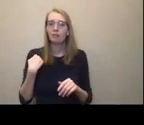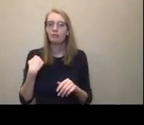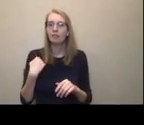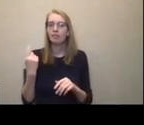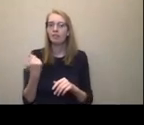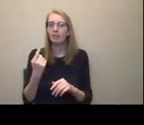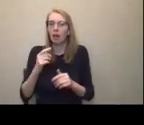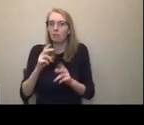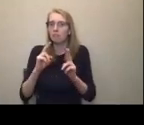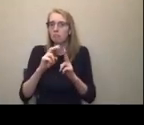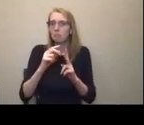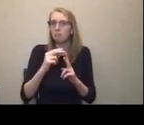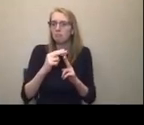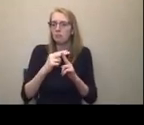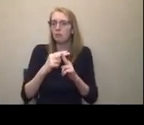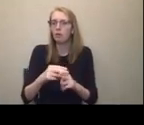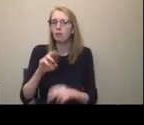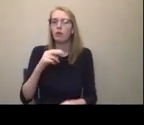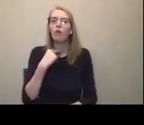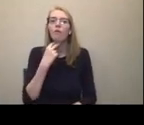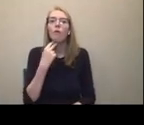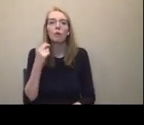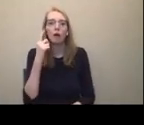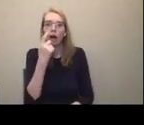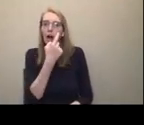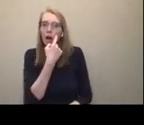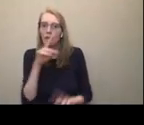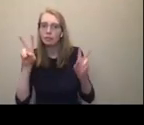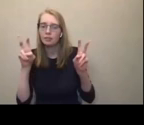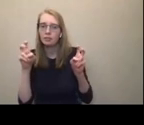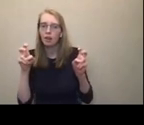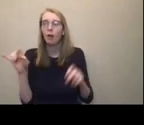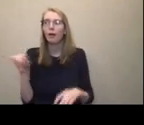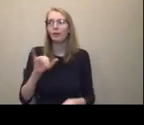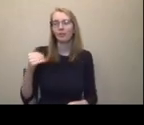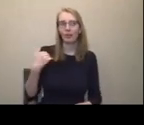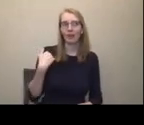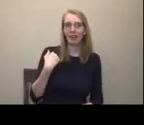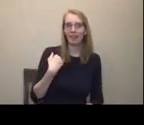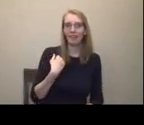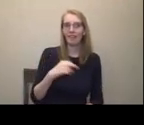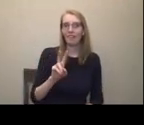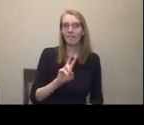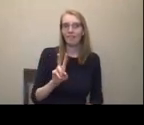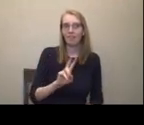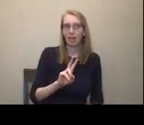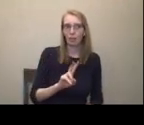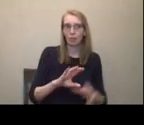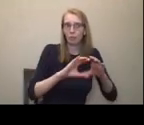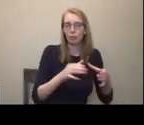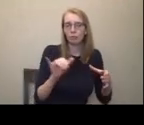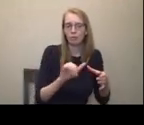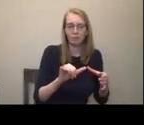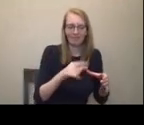1998, I think, but we actually have a Vancouver chapter. But they meet the needs of blind, low vision,